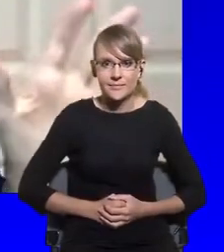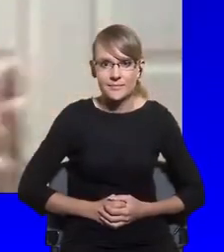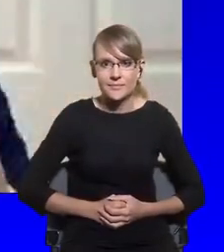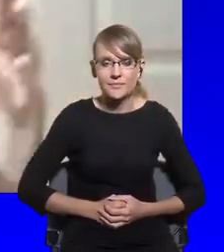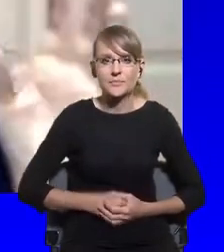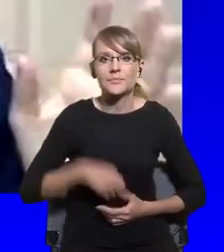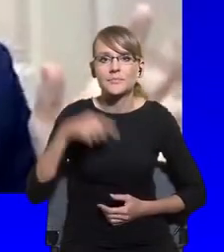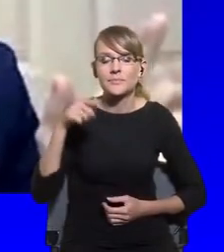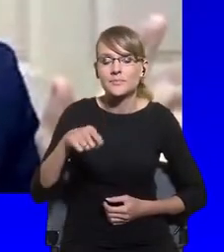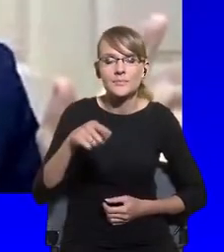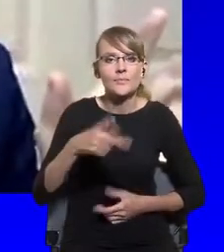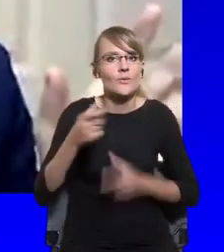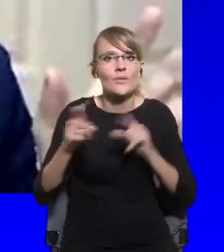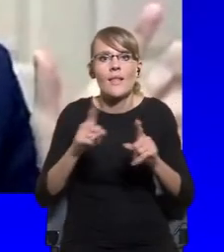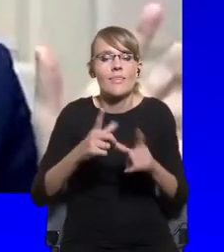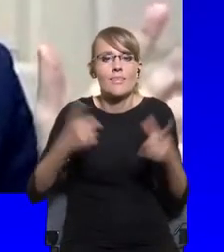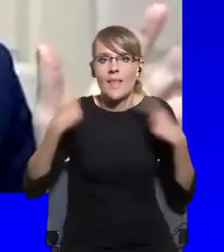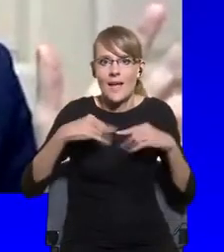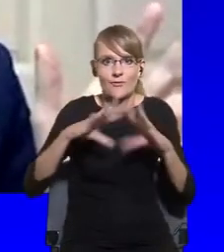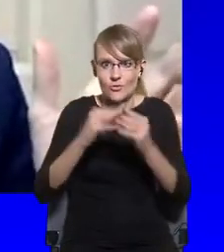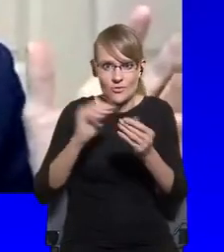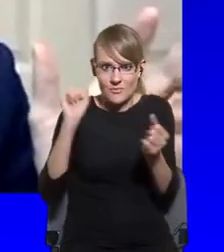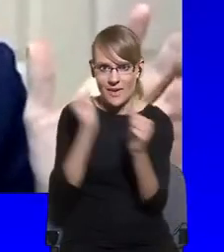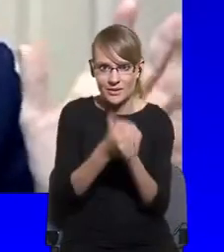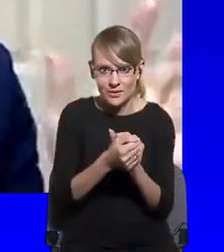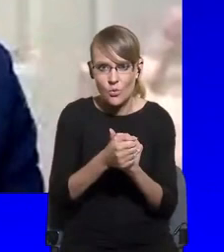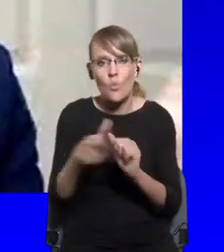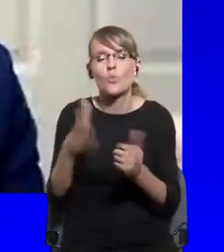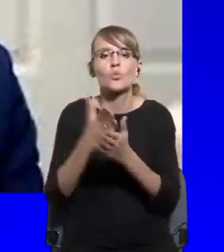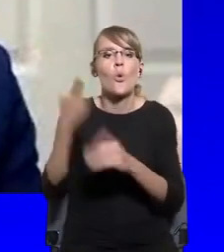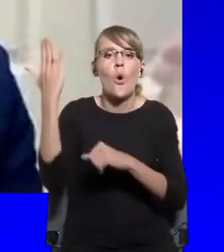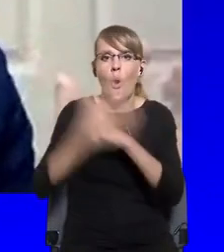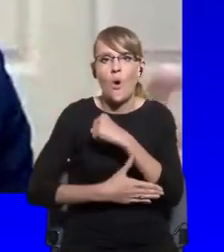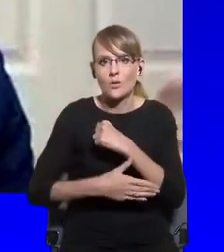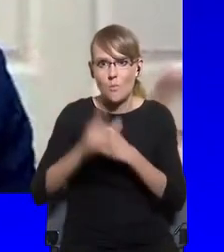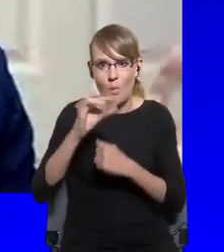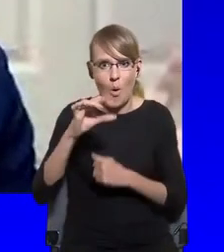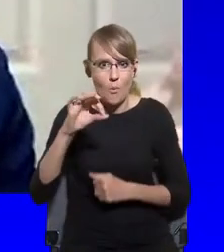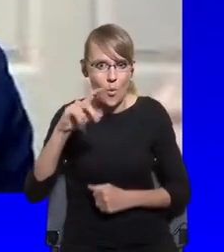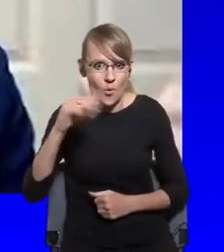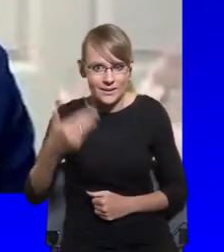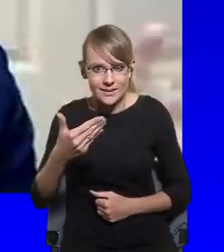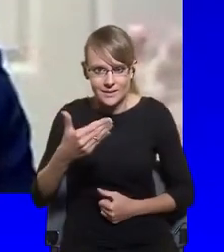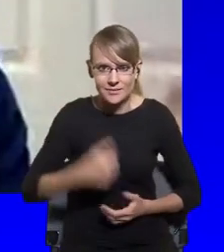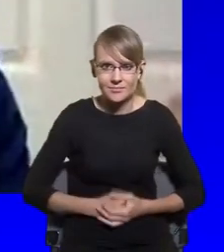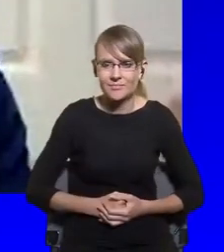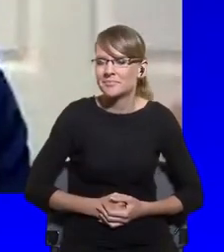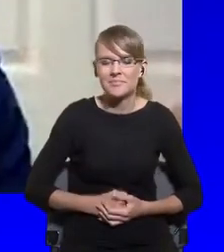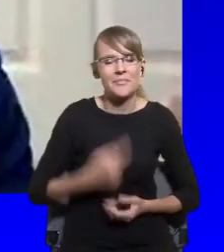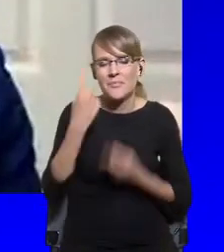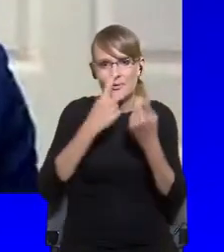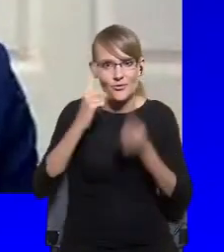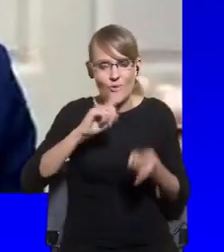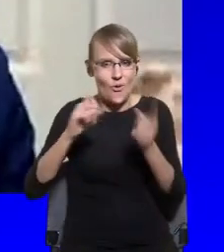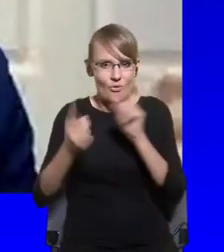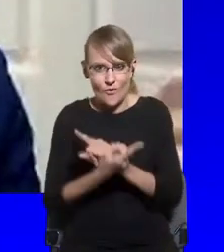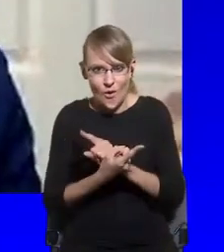it's the end of populists. I think I wouldn't go that far, quite the opposite. think it's premature